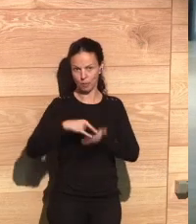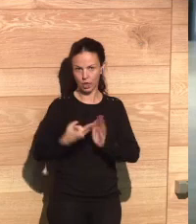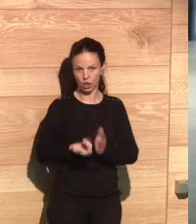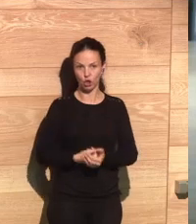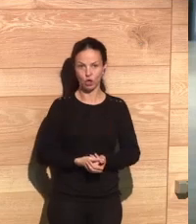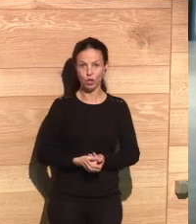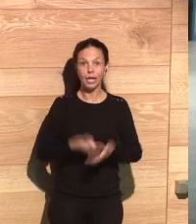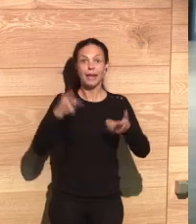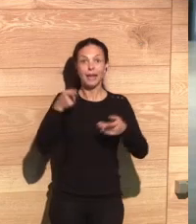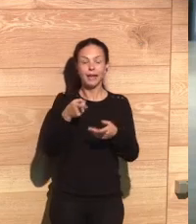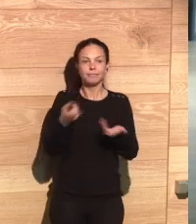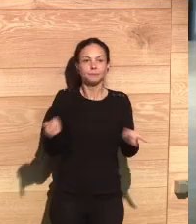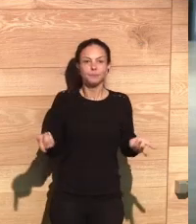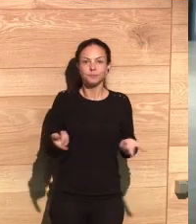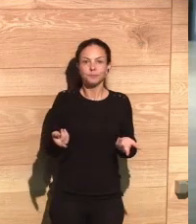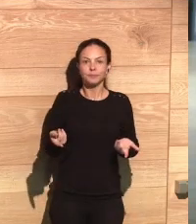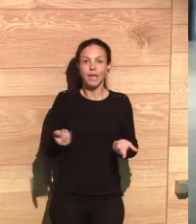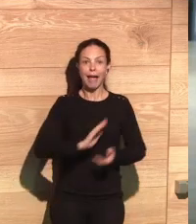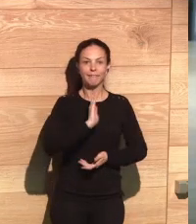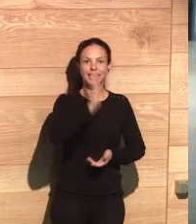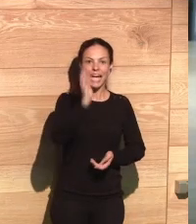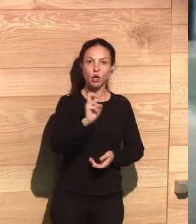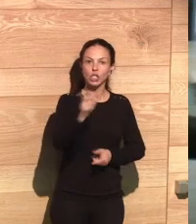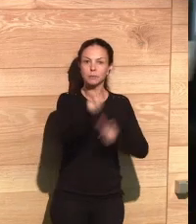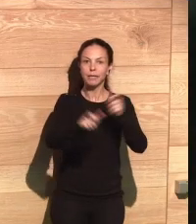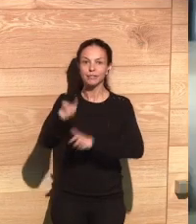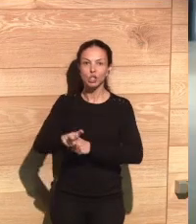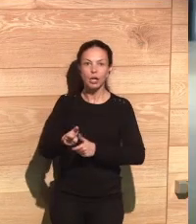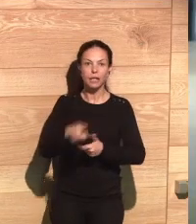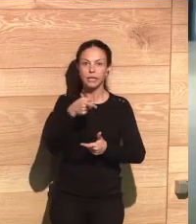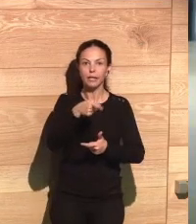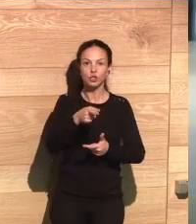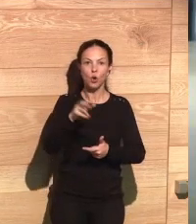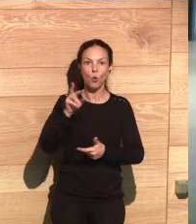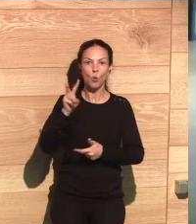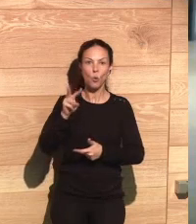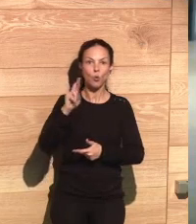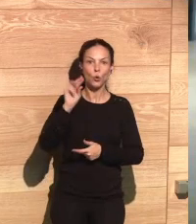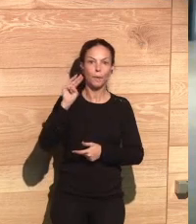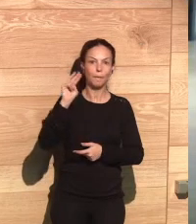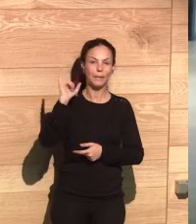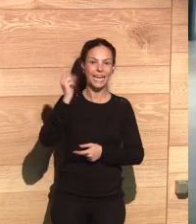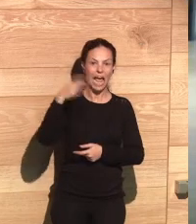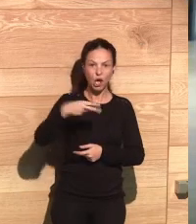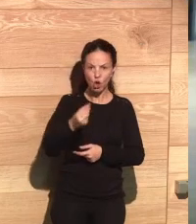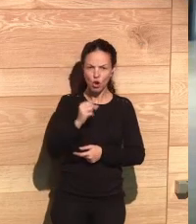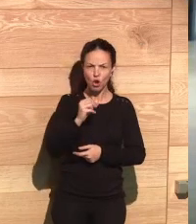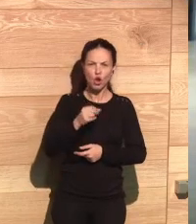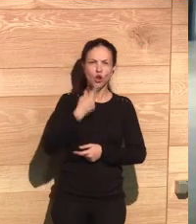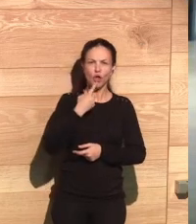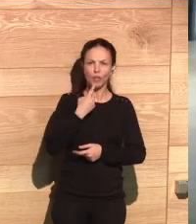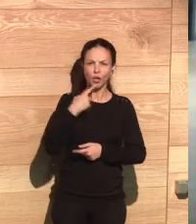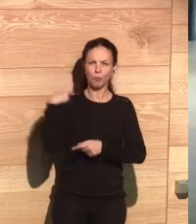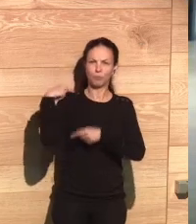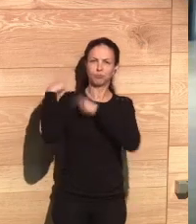to be underlying our design. The fact that we should not hurt others